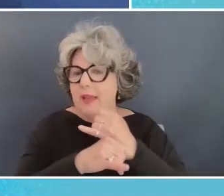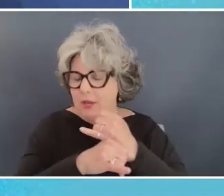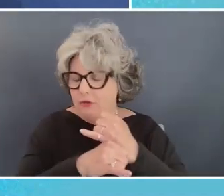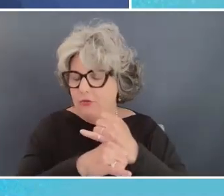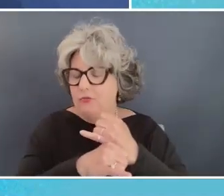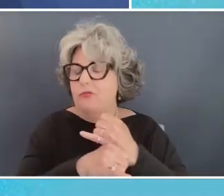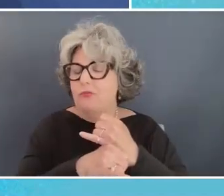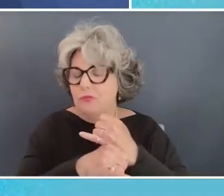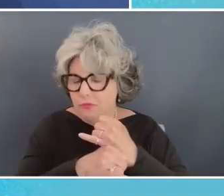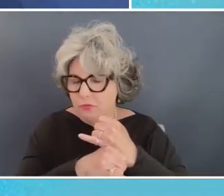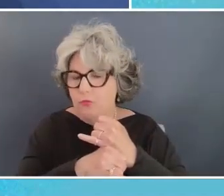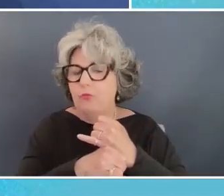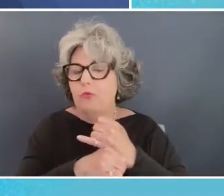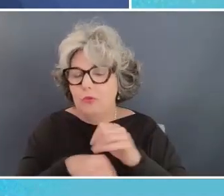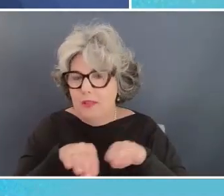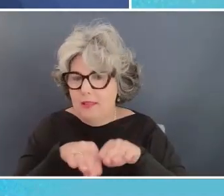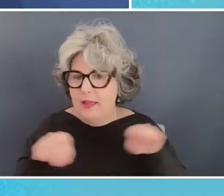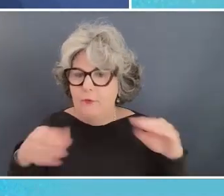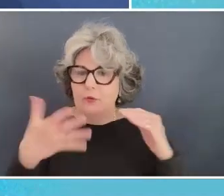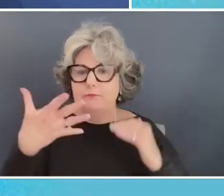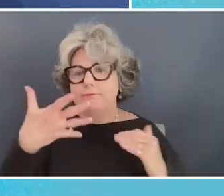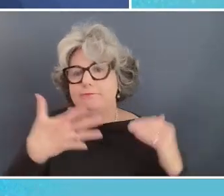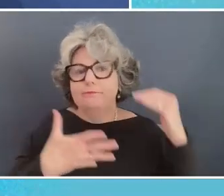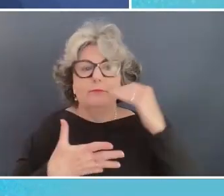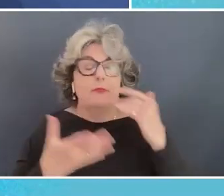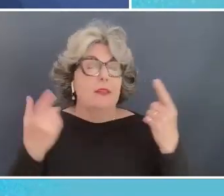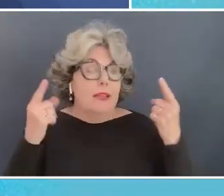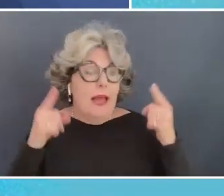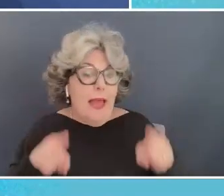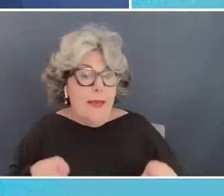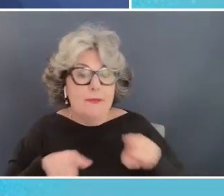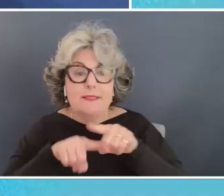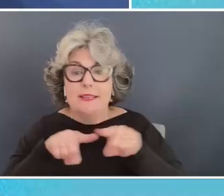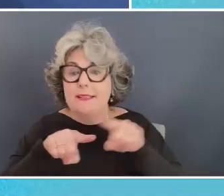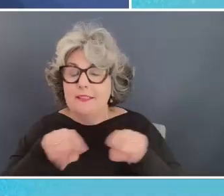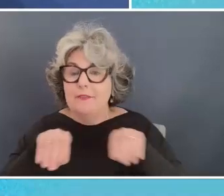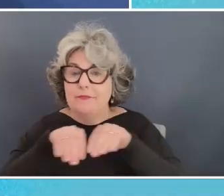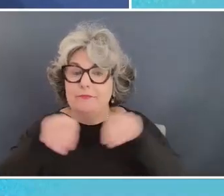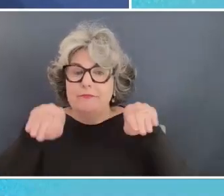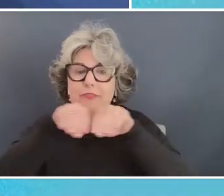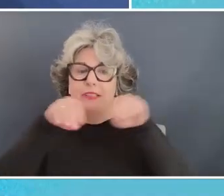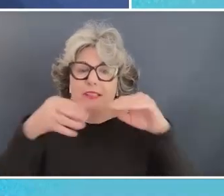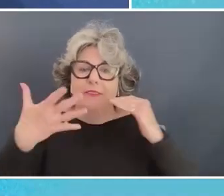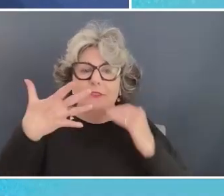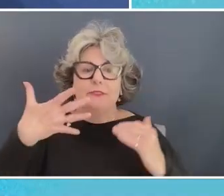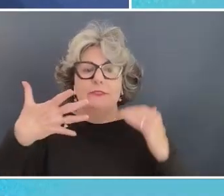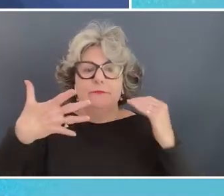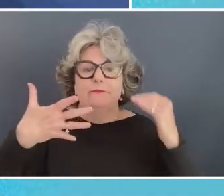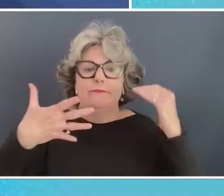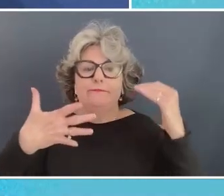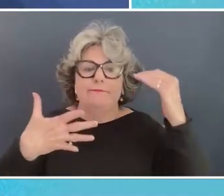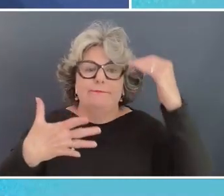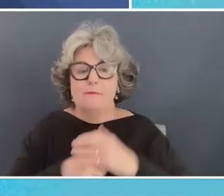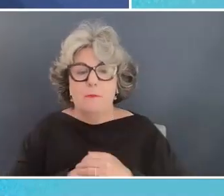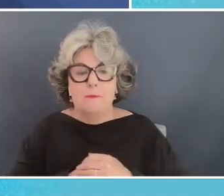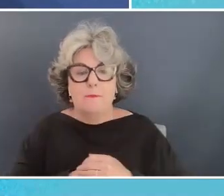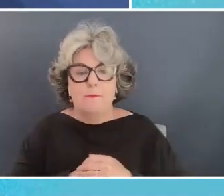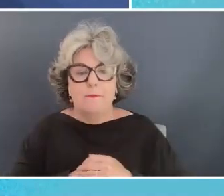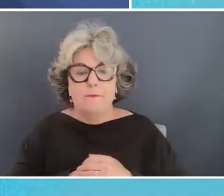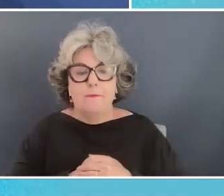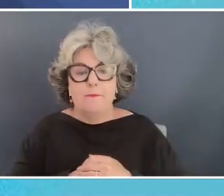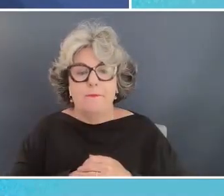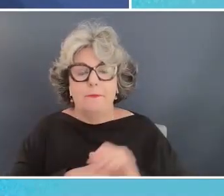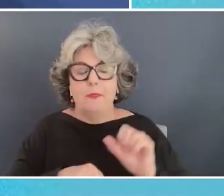international level uh this needs to happen at different levels um also you know working with with